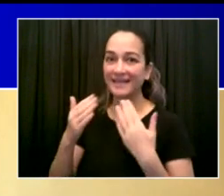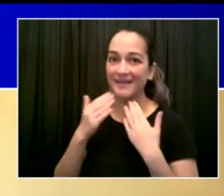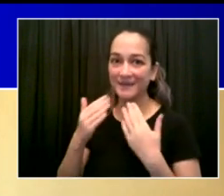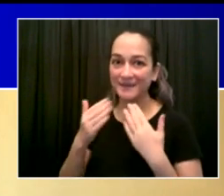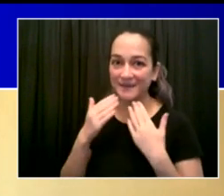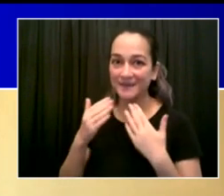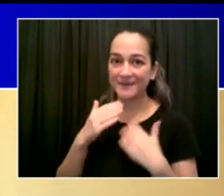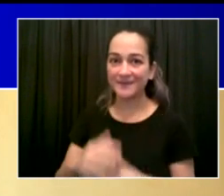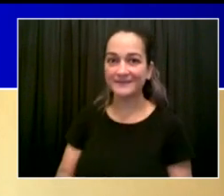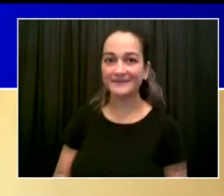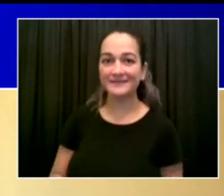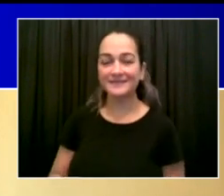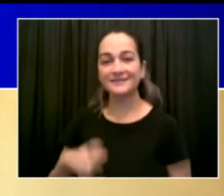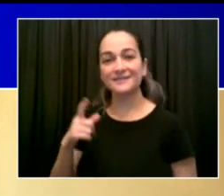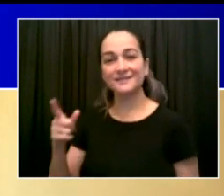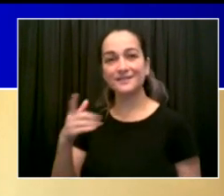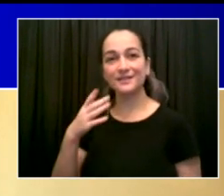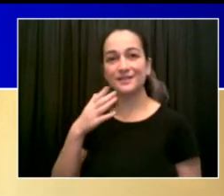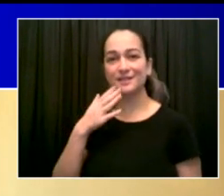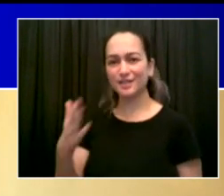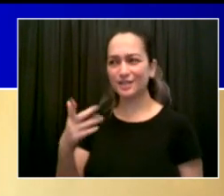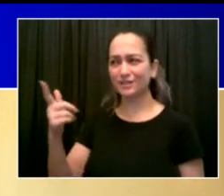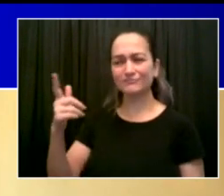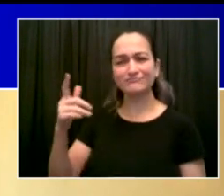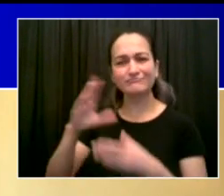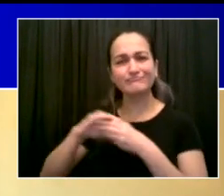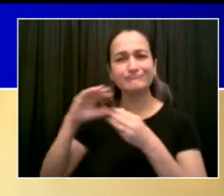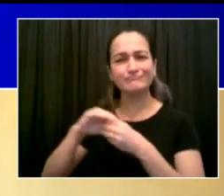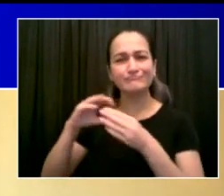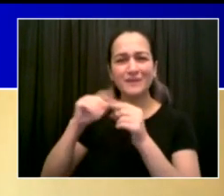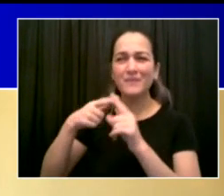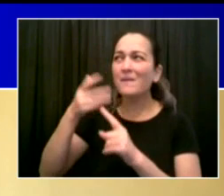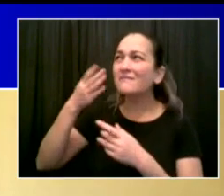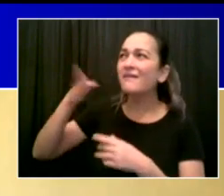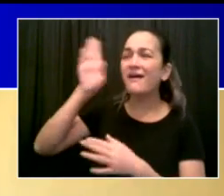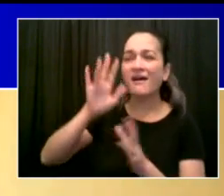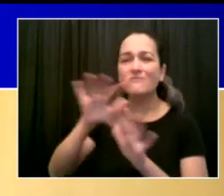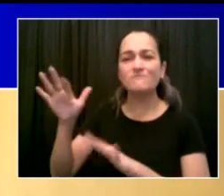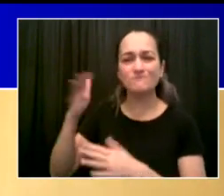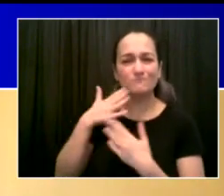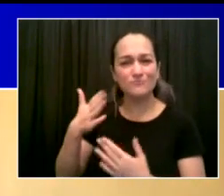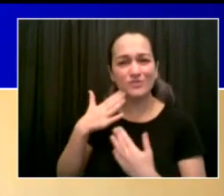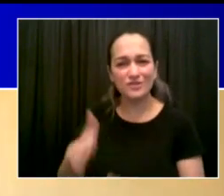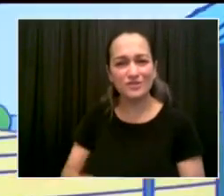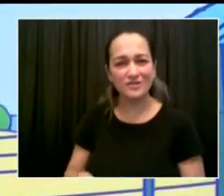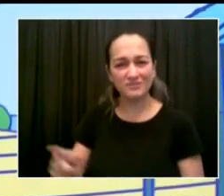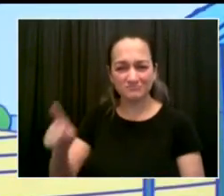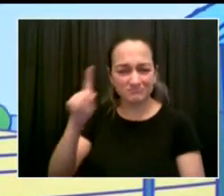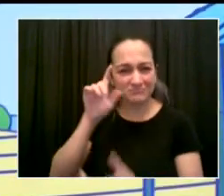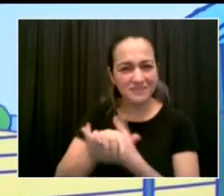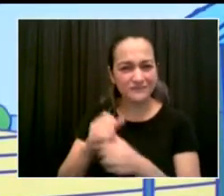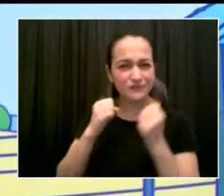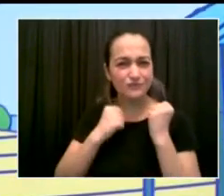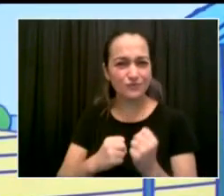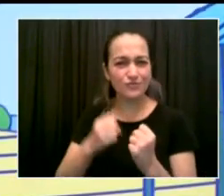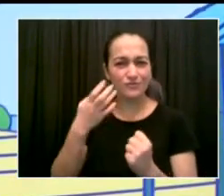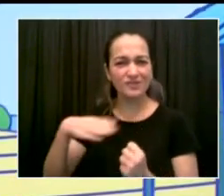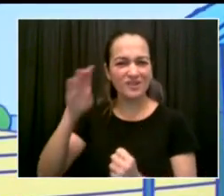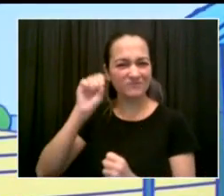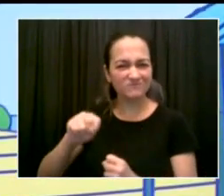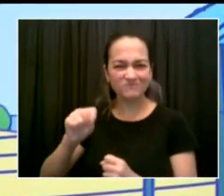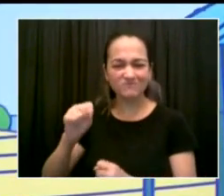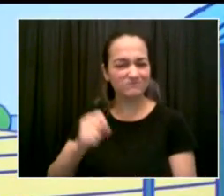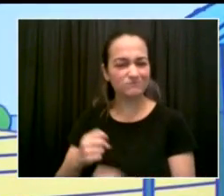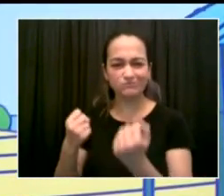a little incentive never hurt, right? And we're happy to provide it. But thank you for your leadership. And this weekend is going to be amazing. I really